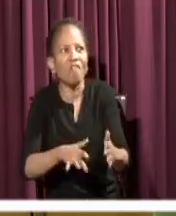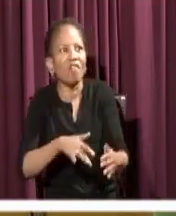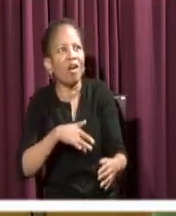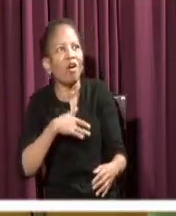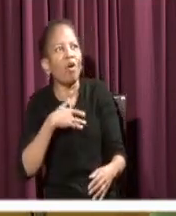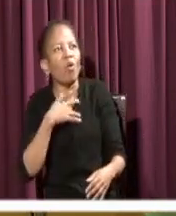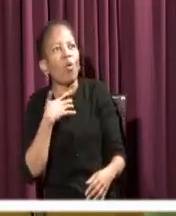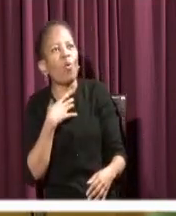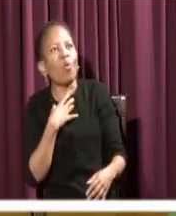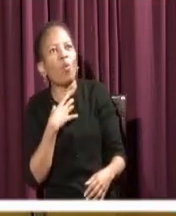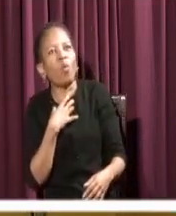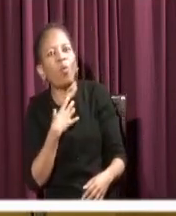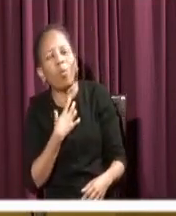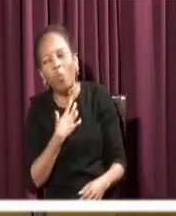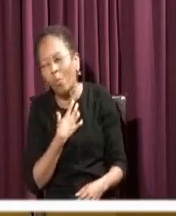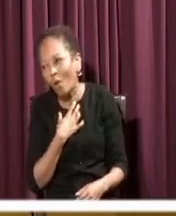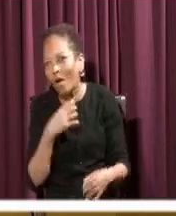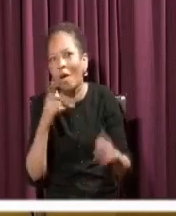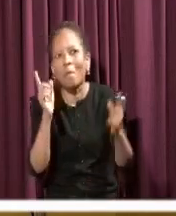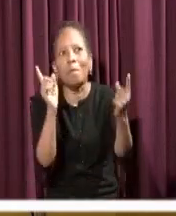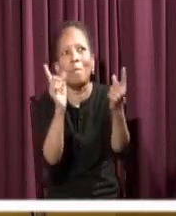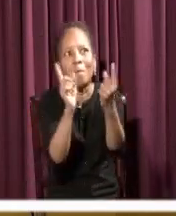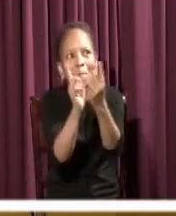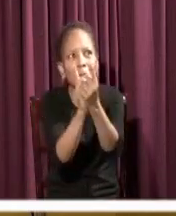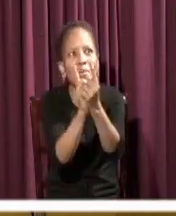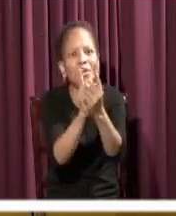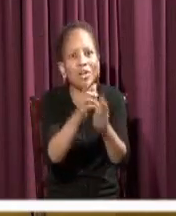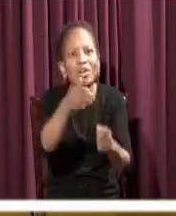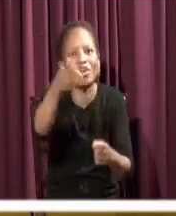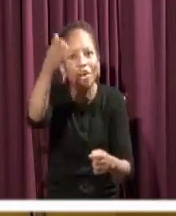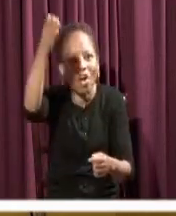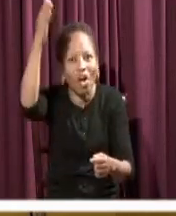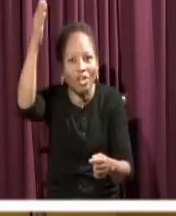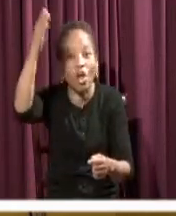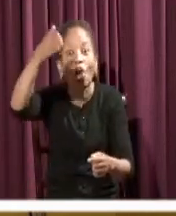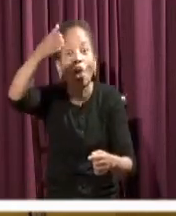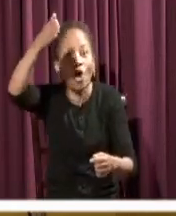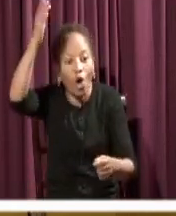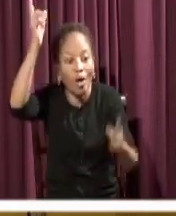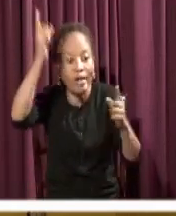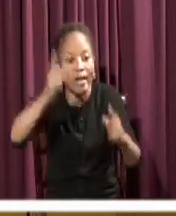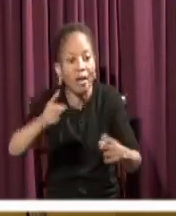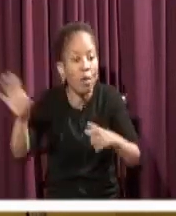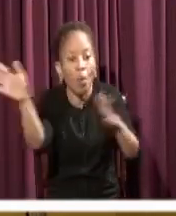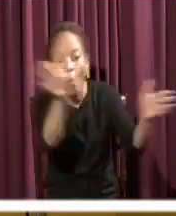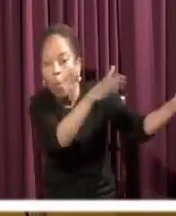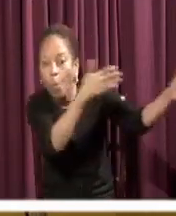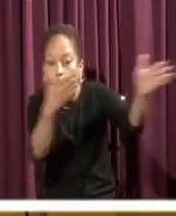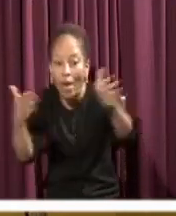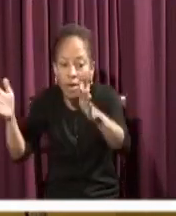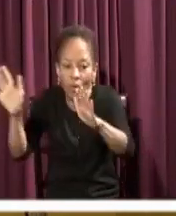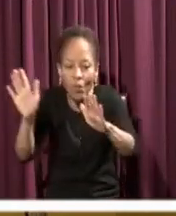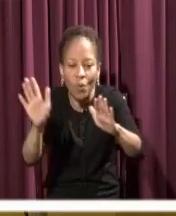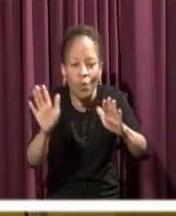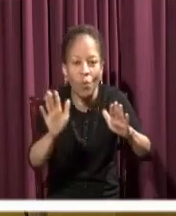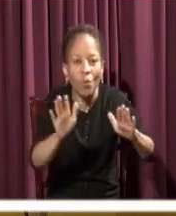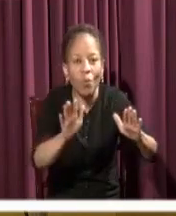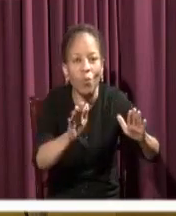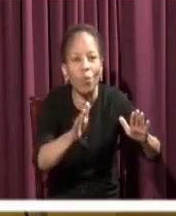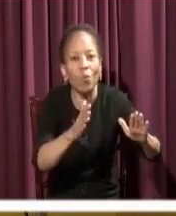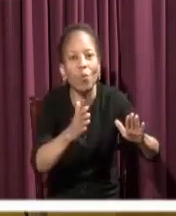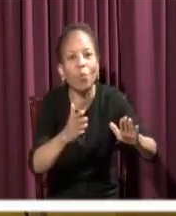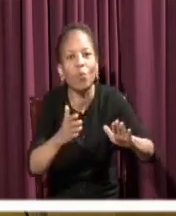In biblical language, it a theophany, an appearance of the divine. Like when Jesus